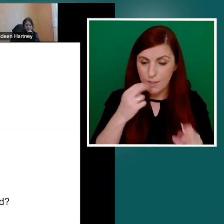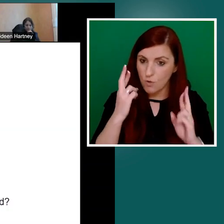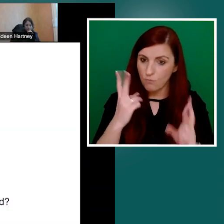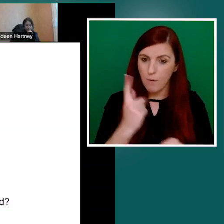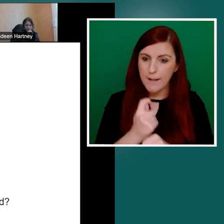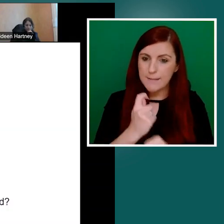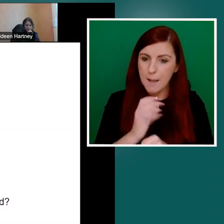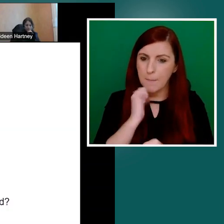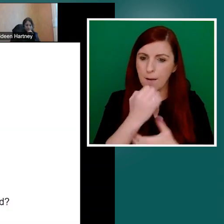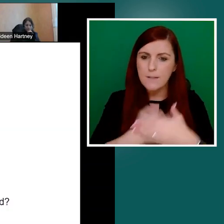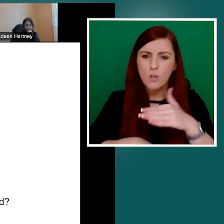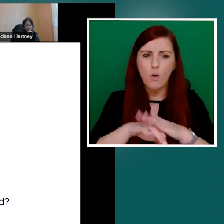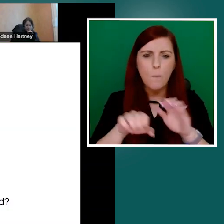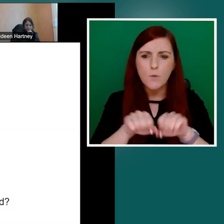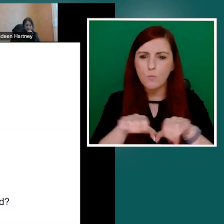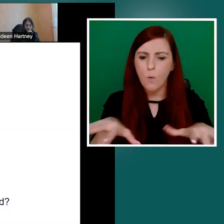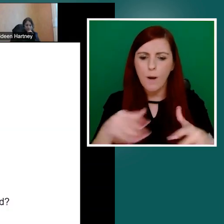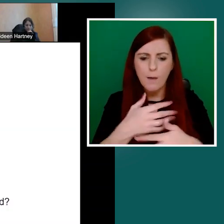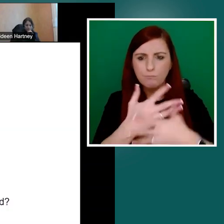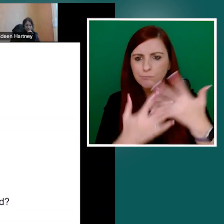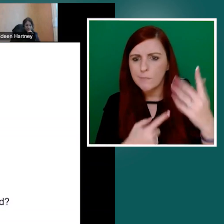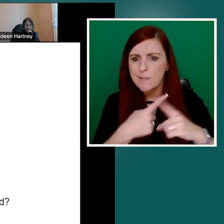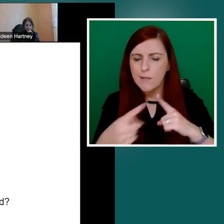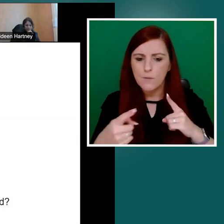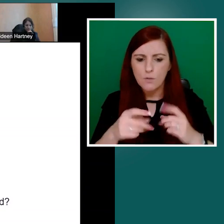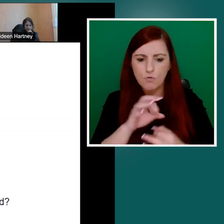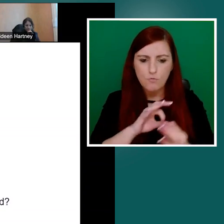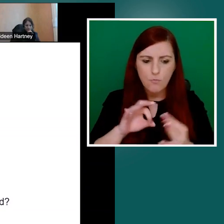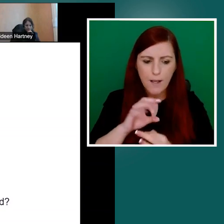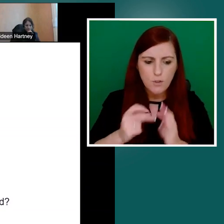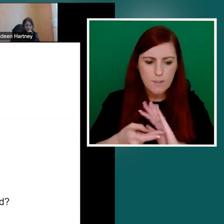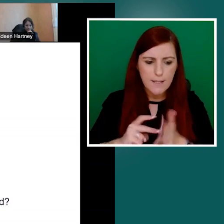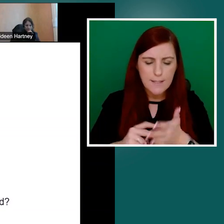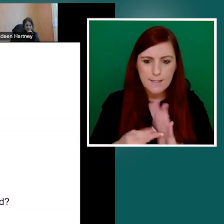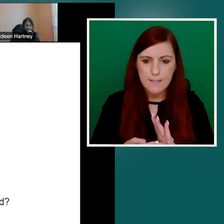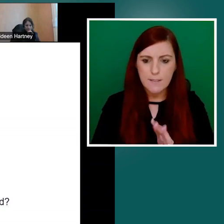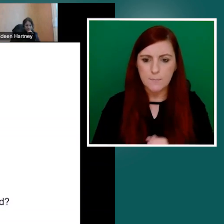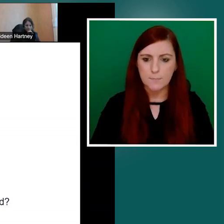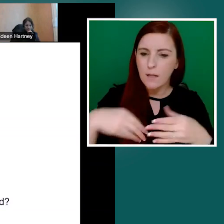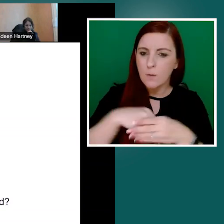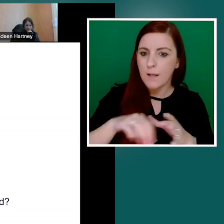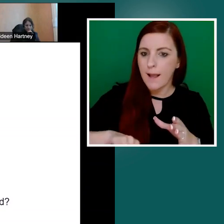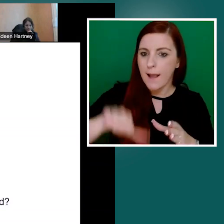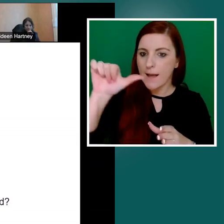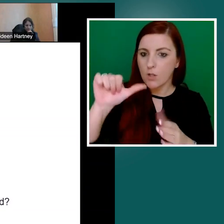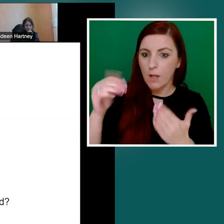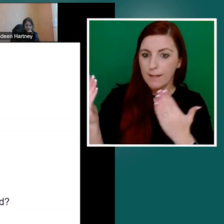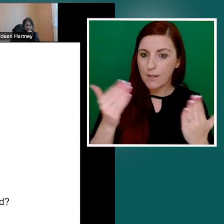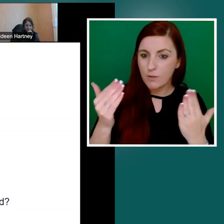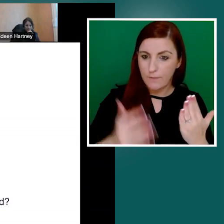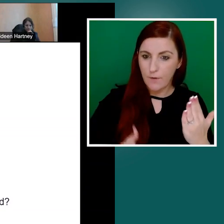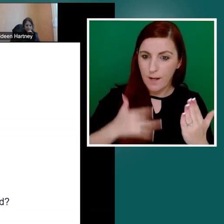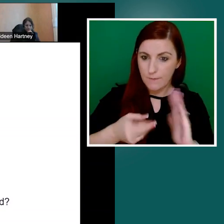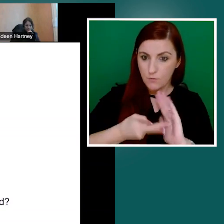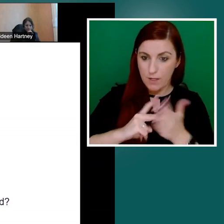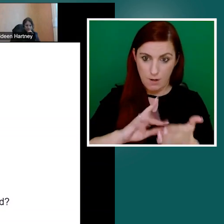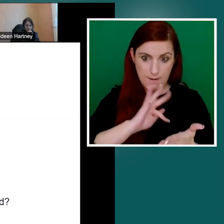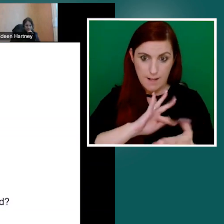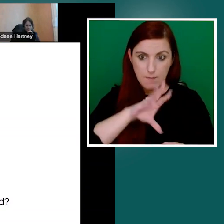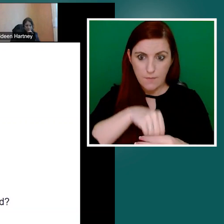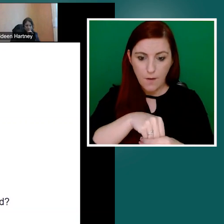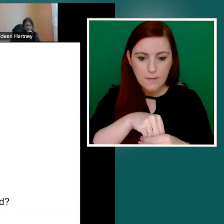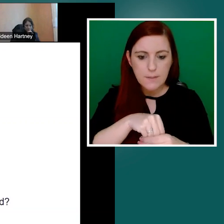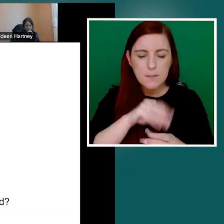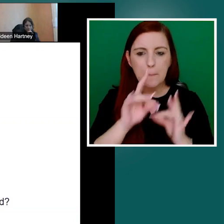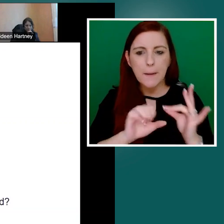Life strategy that we're very involved in, to ensure that there's active engagement, inclusion of everyone, as we said, that kind of the importance of universality